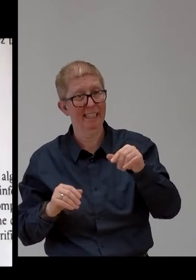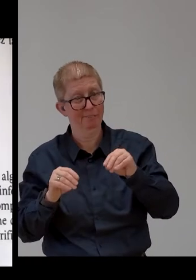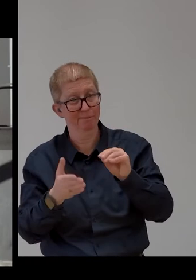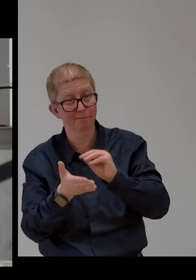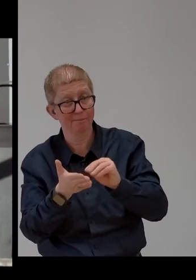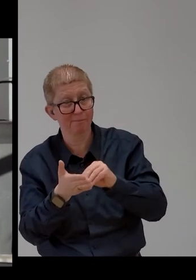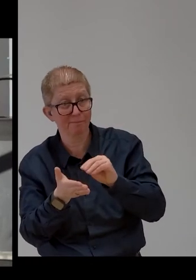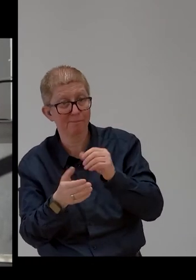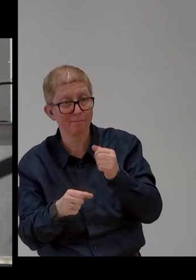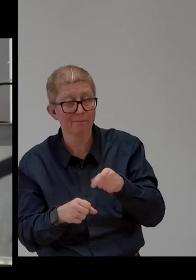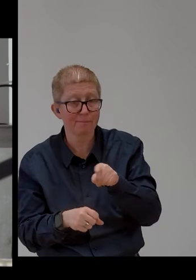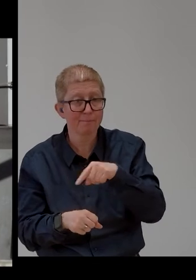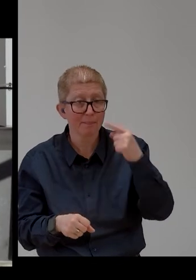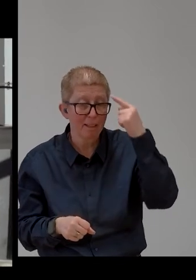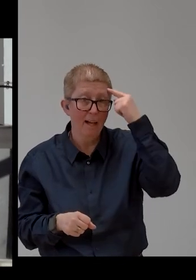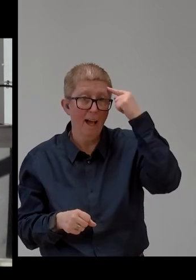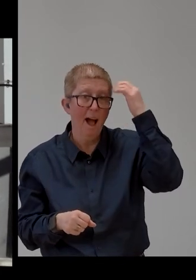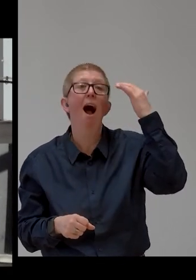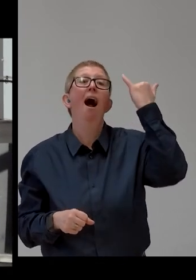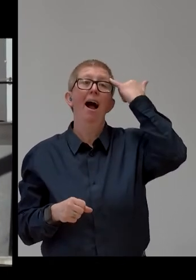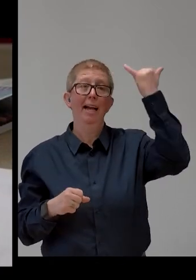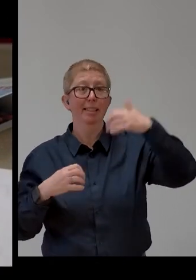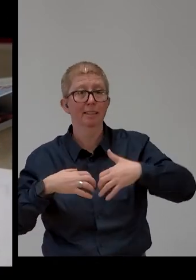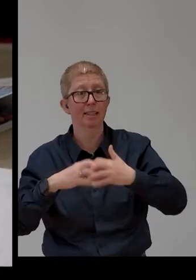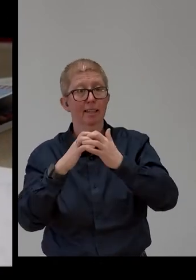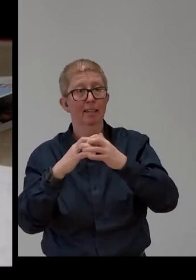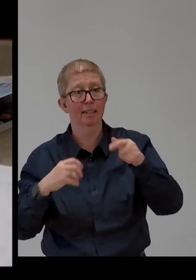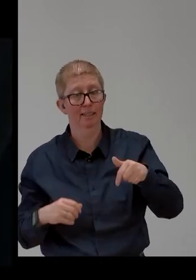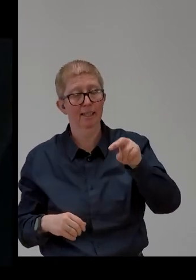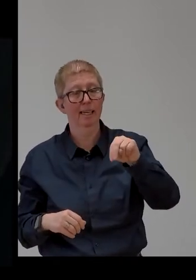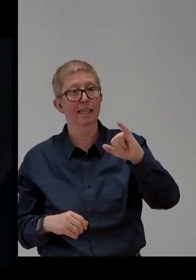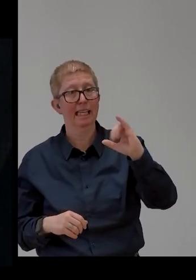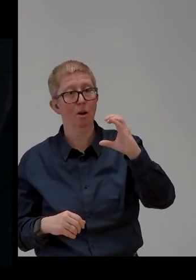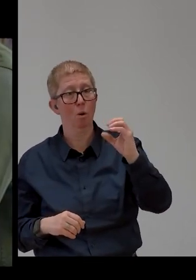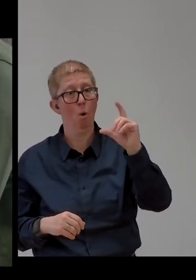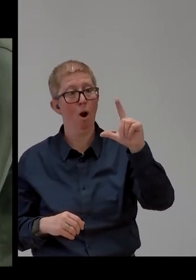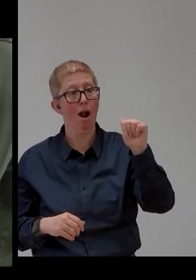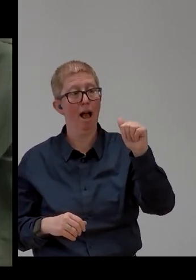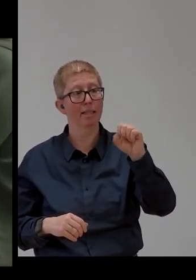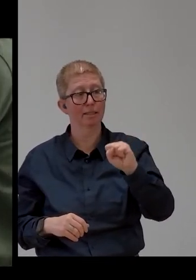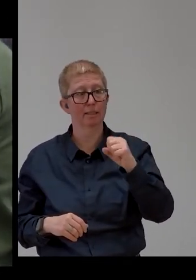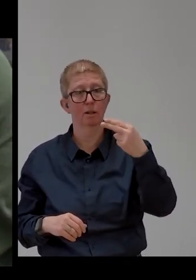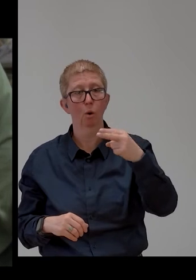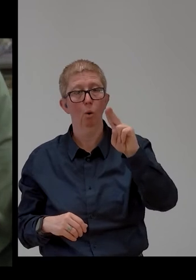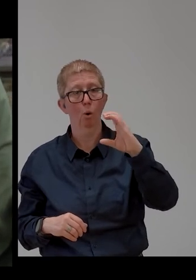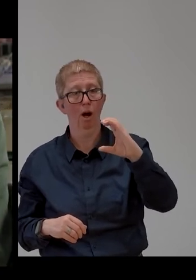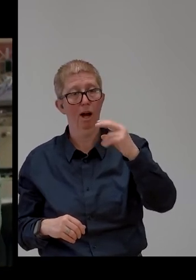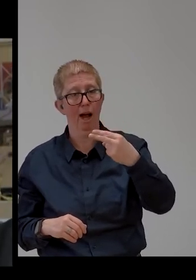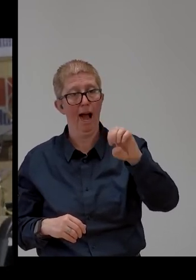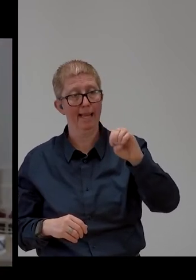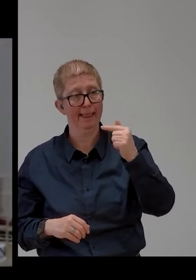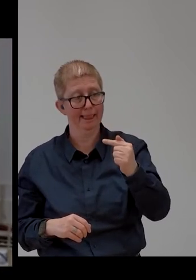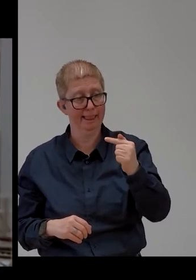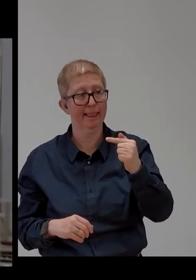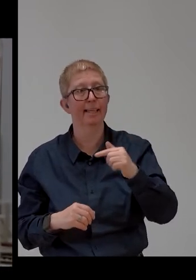Nicolas Huchet, an athletic man with short hair and a 3D bird. Shots of 3D parts and